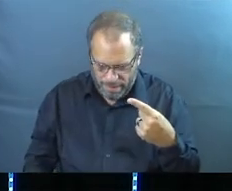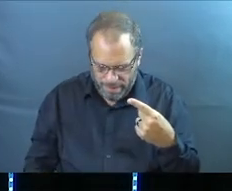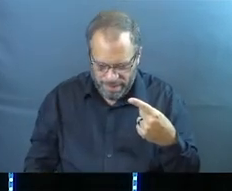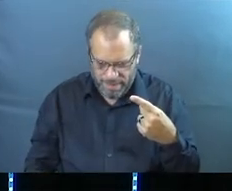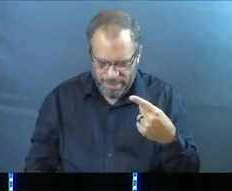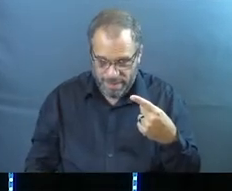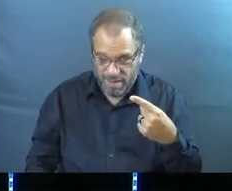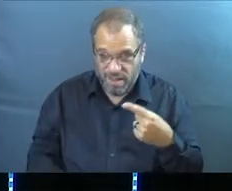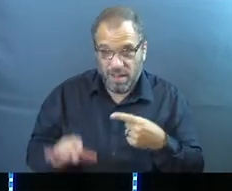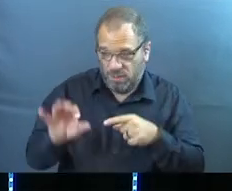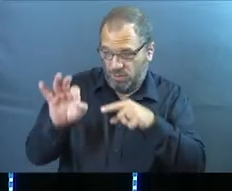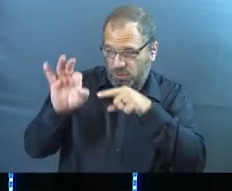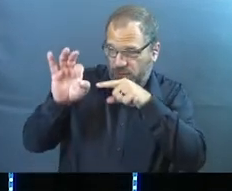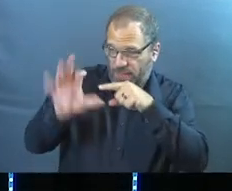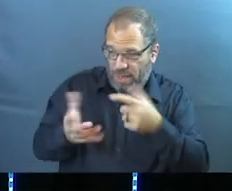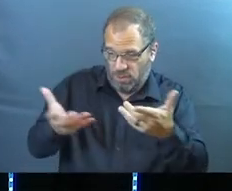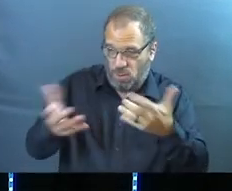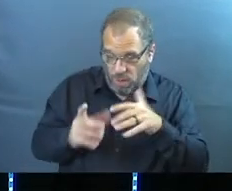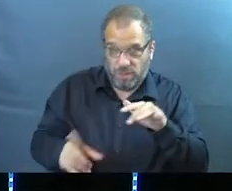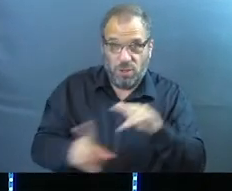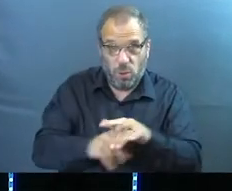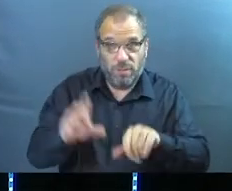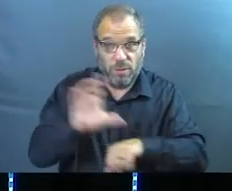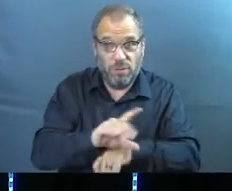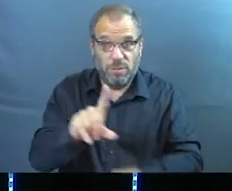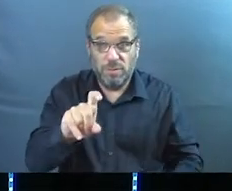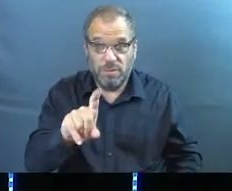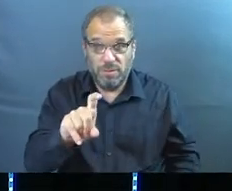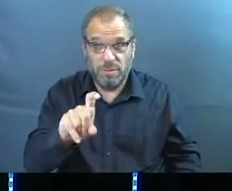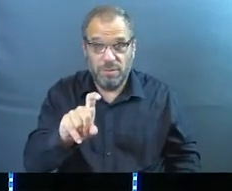do pastors want you to attend church?